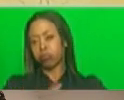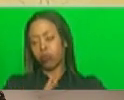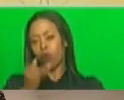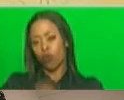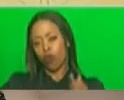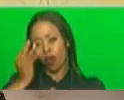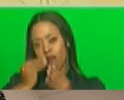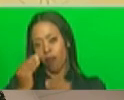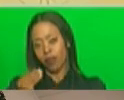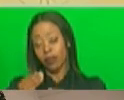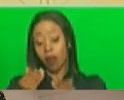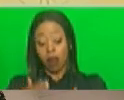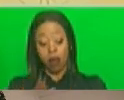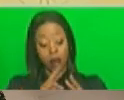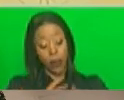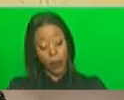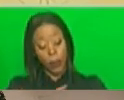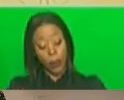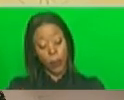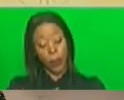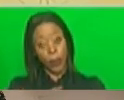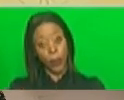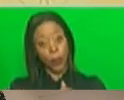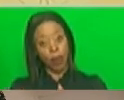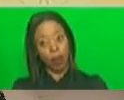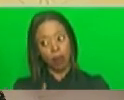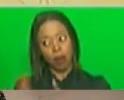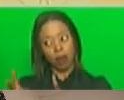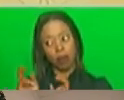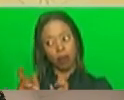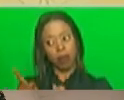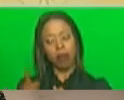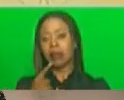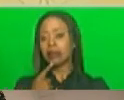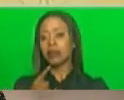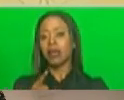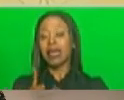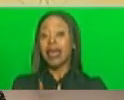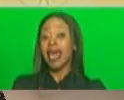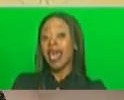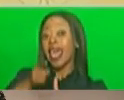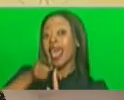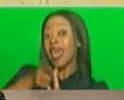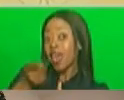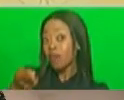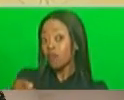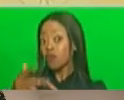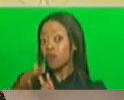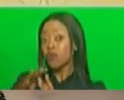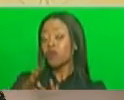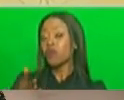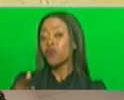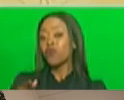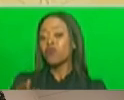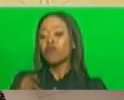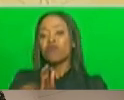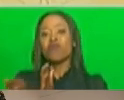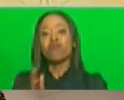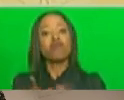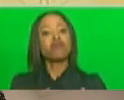investigations that have taken place do not suggest any deliberate campaign to poison